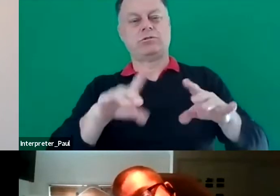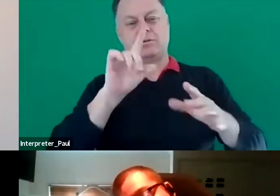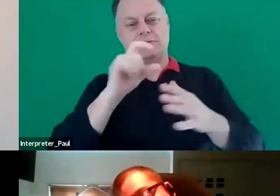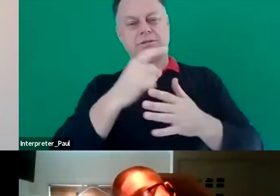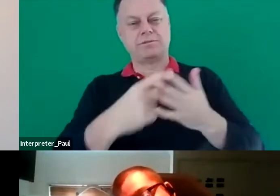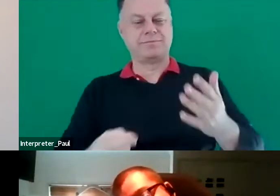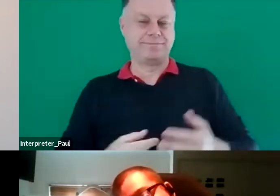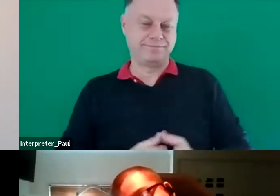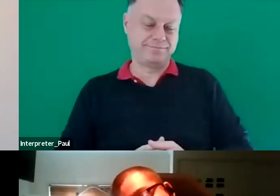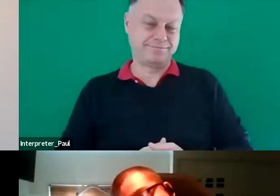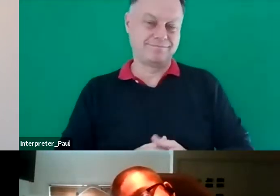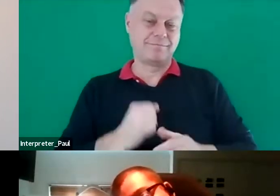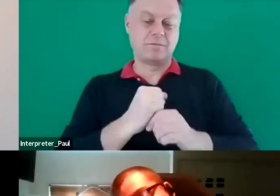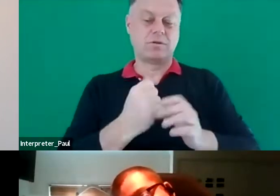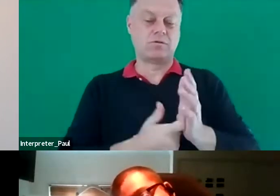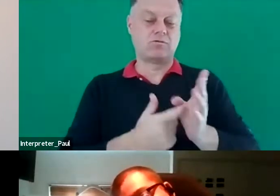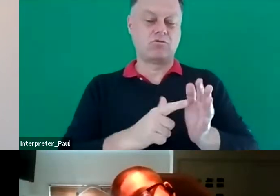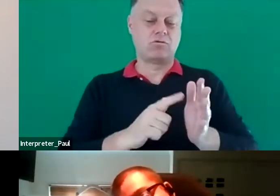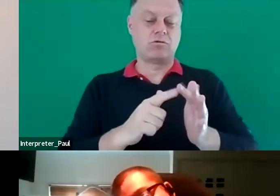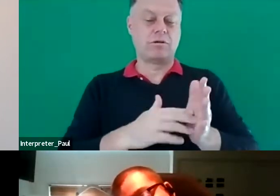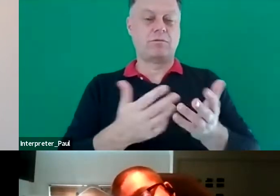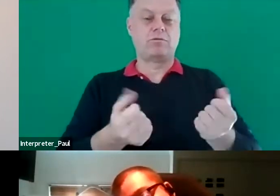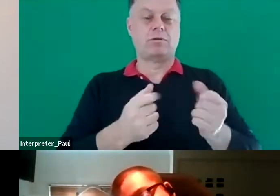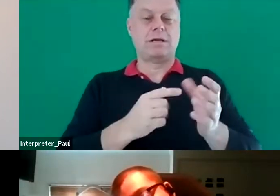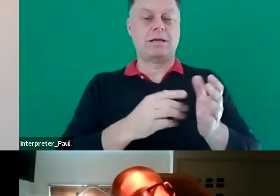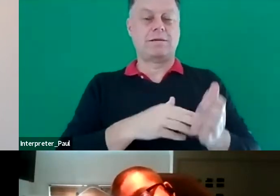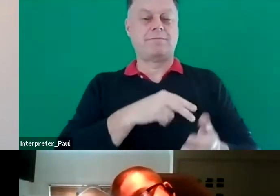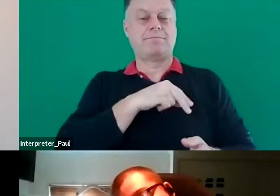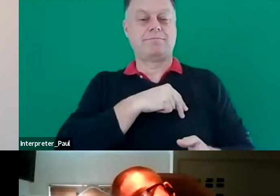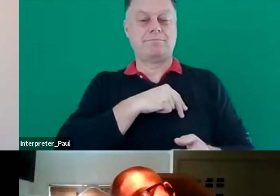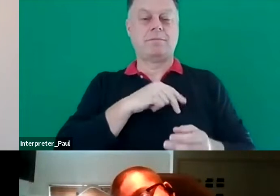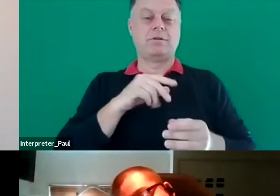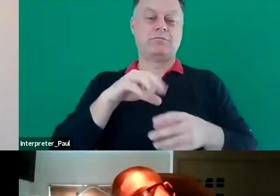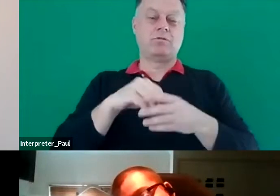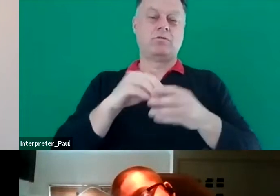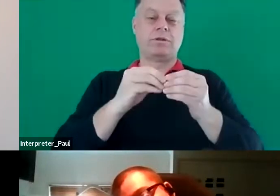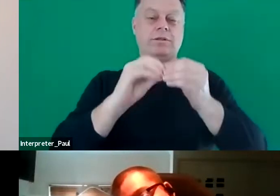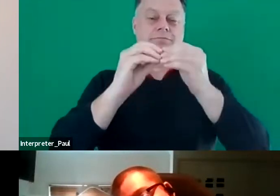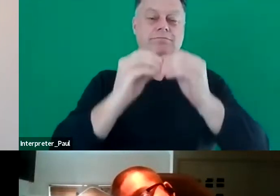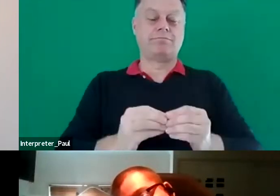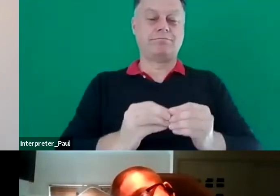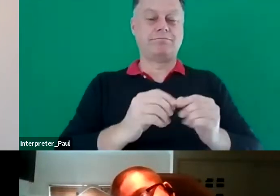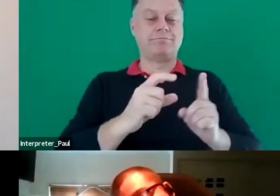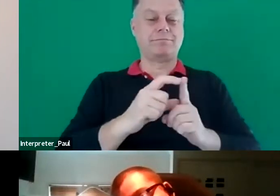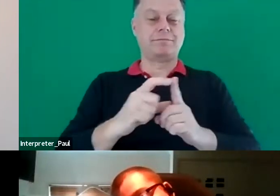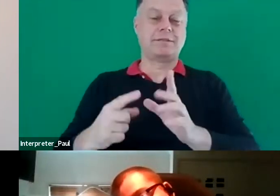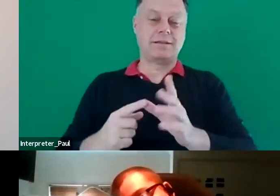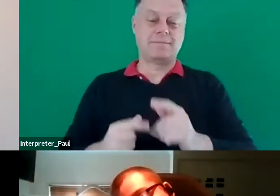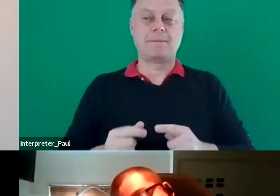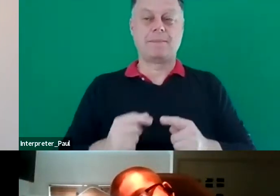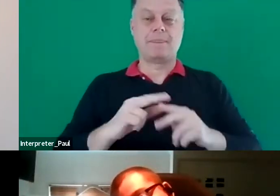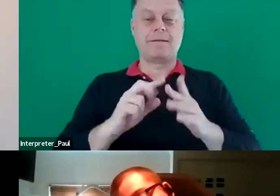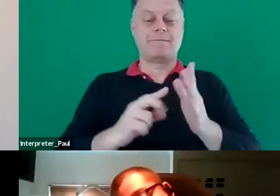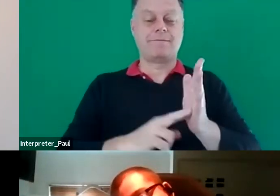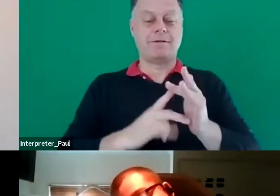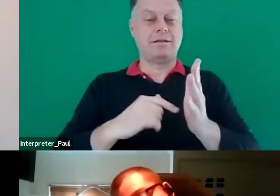Graham was awarded an AM for his work on the development of the Disability Discrimination Act, was a finalist